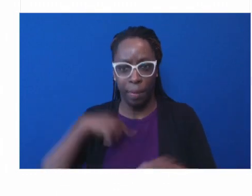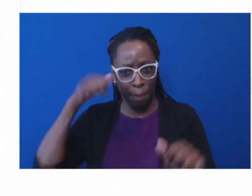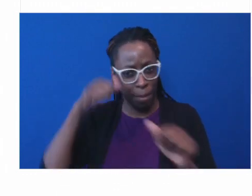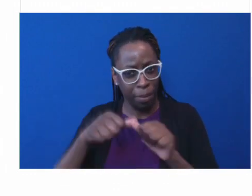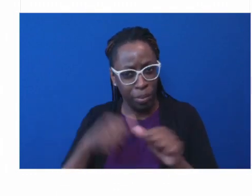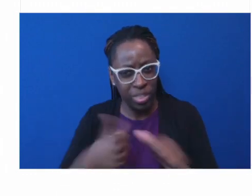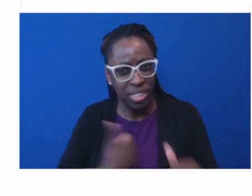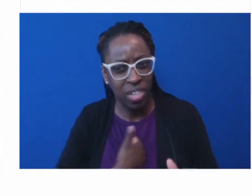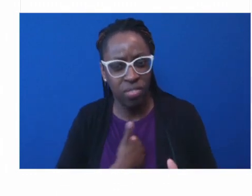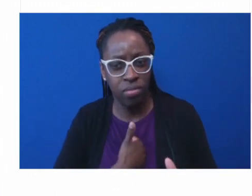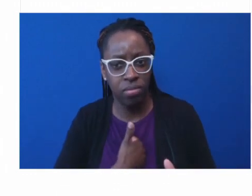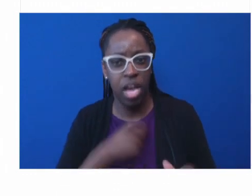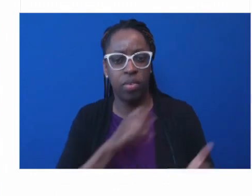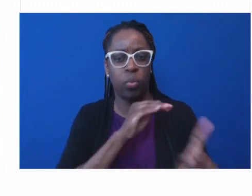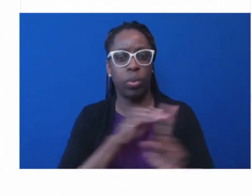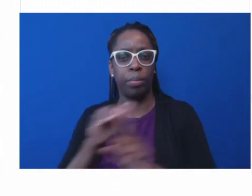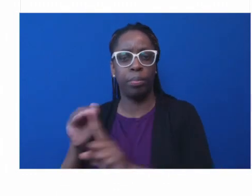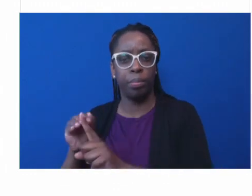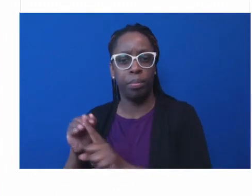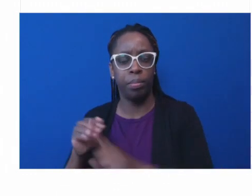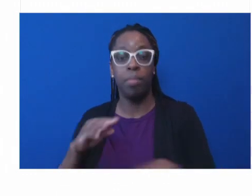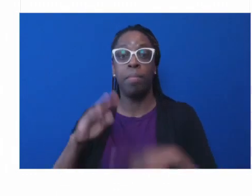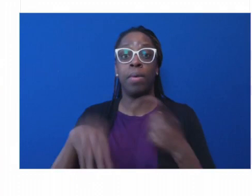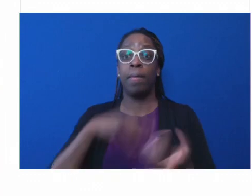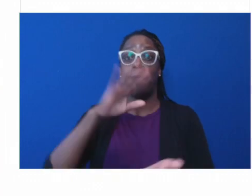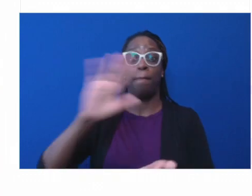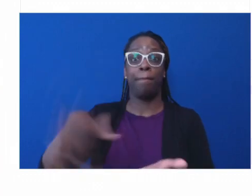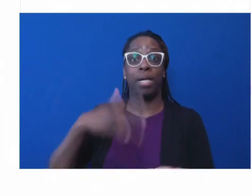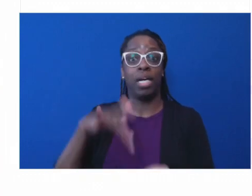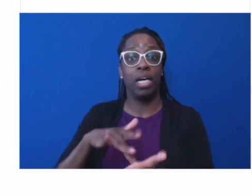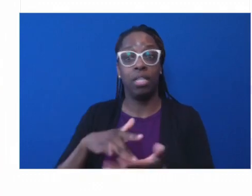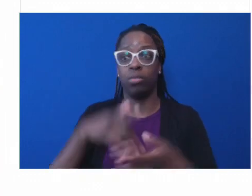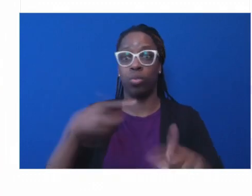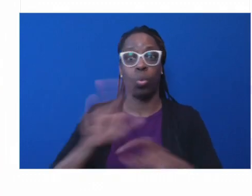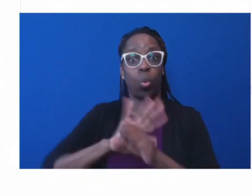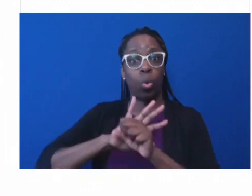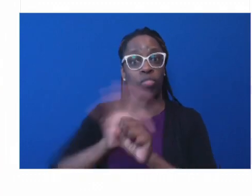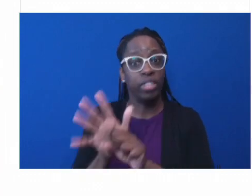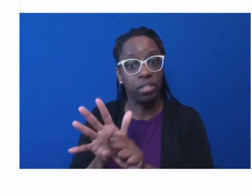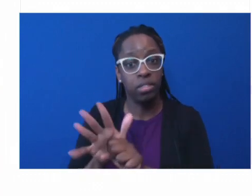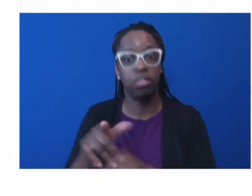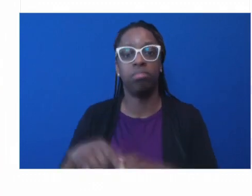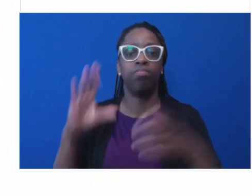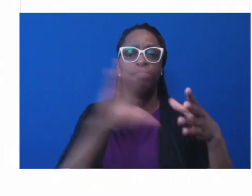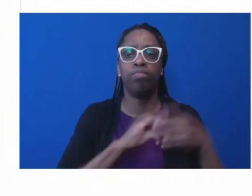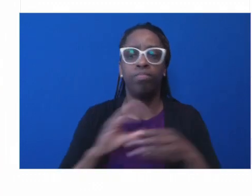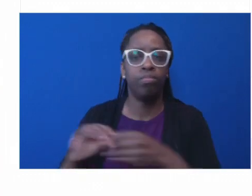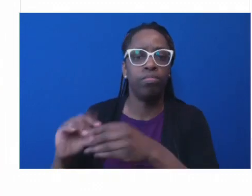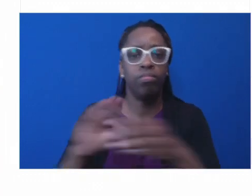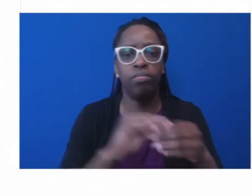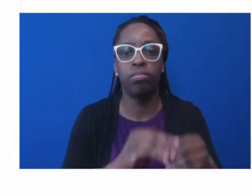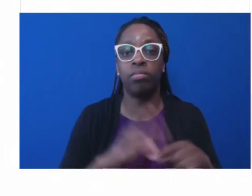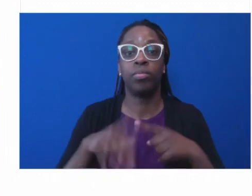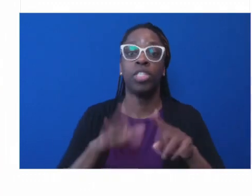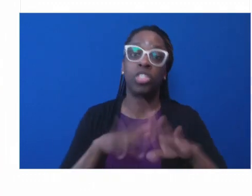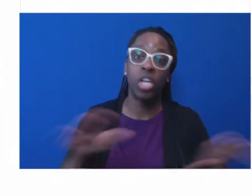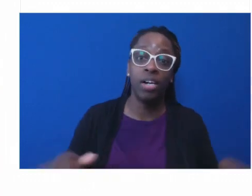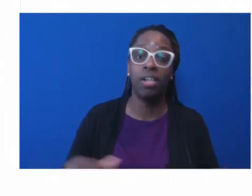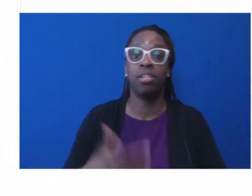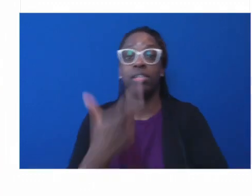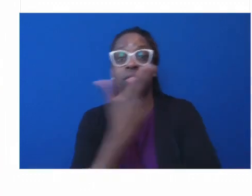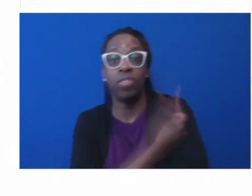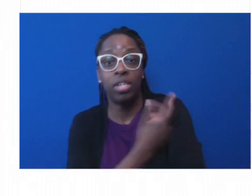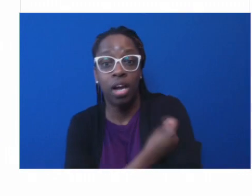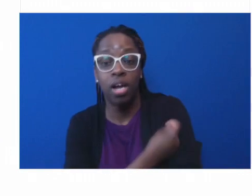the middle of the pandemic and we were talking about childhood vaccinations and I had media ask me questions about the vaccinations for